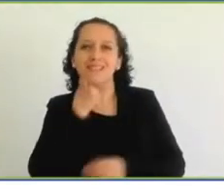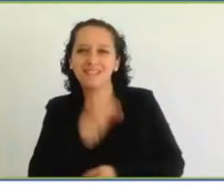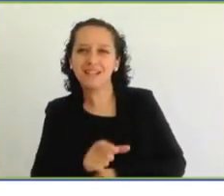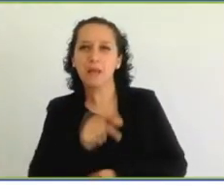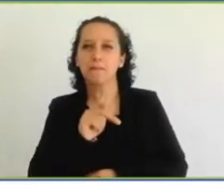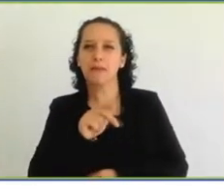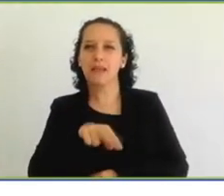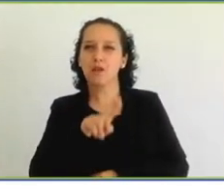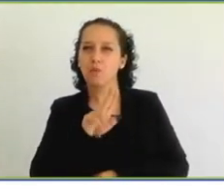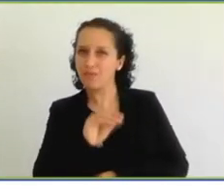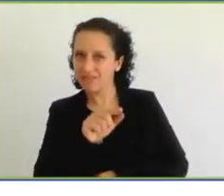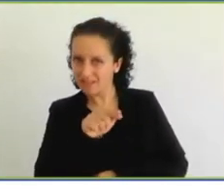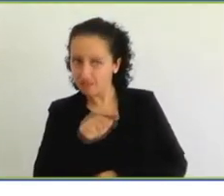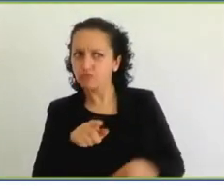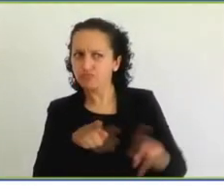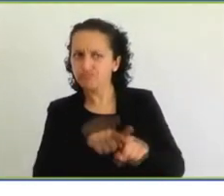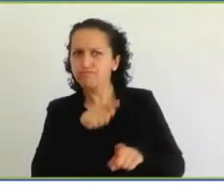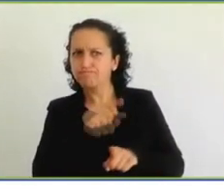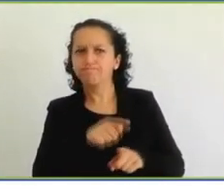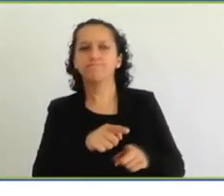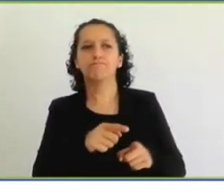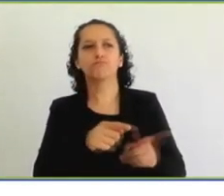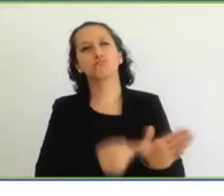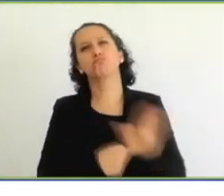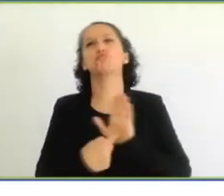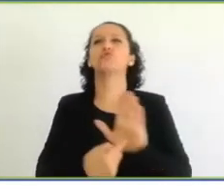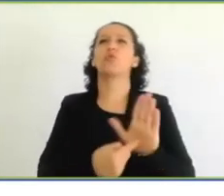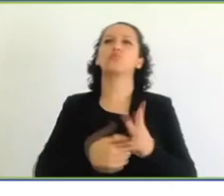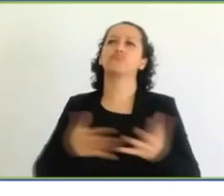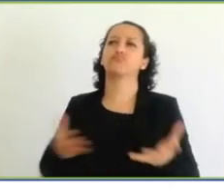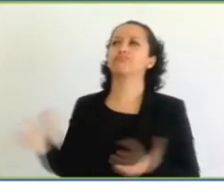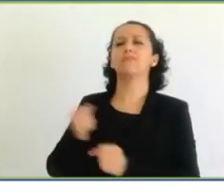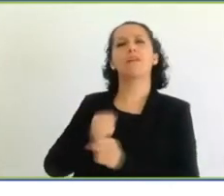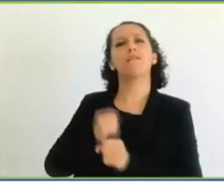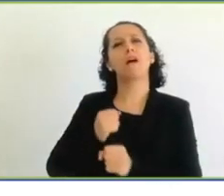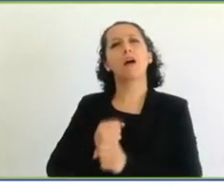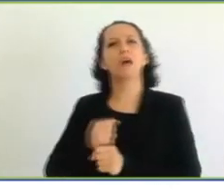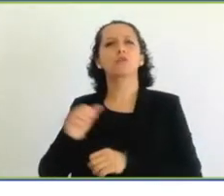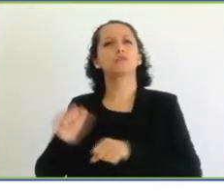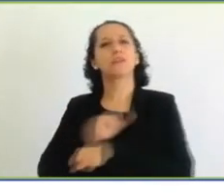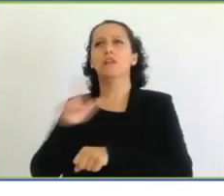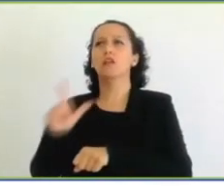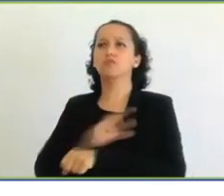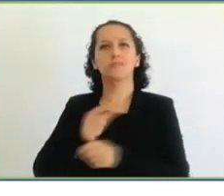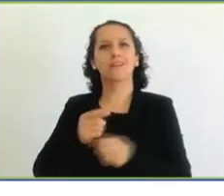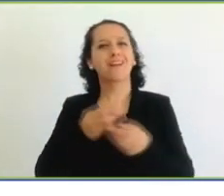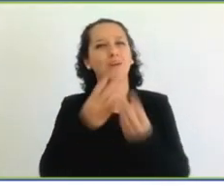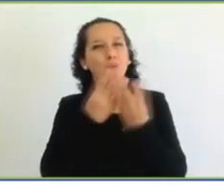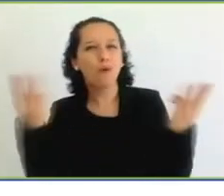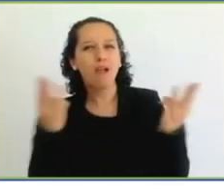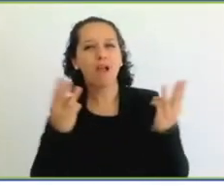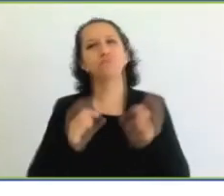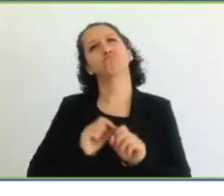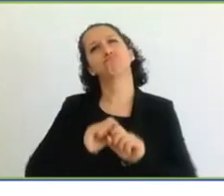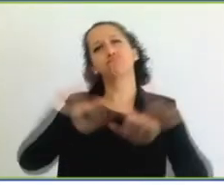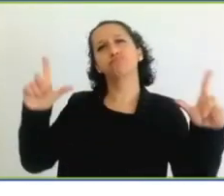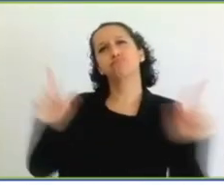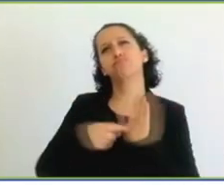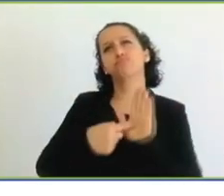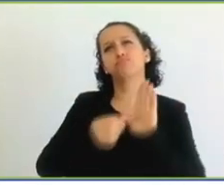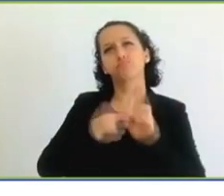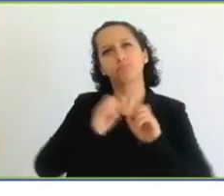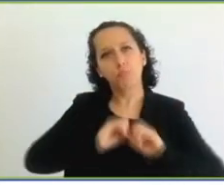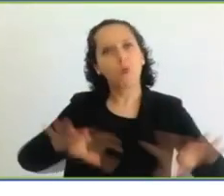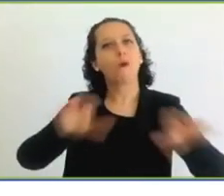their website in terms of all what we've done in terms of public awareness, and we want to really, really thank them for giving us that platform and for